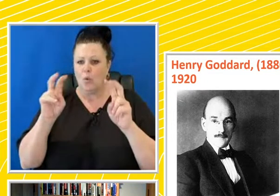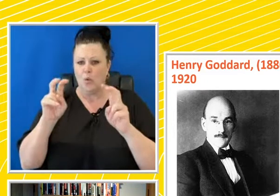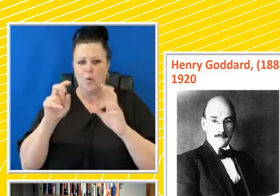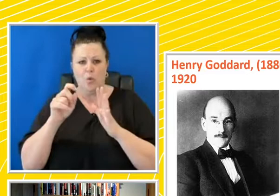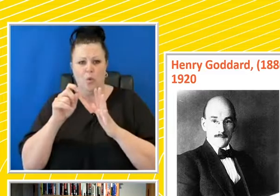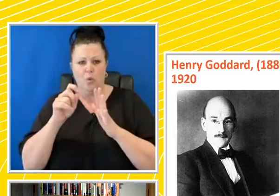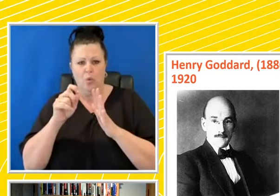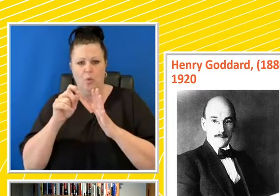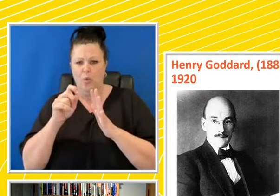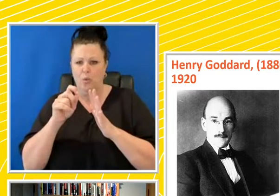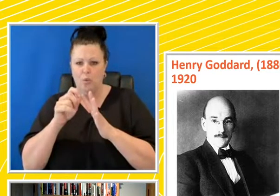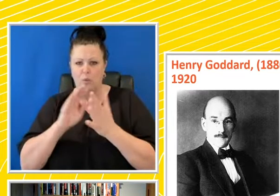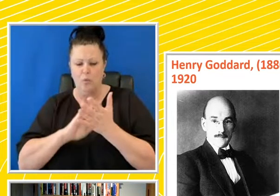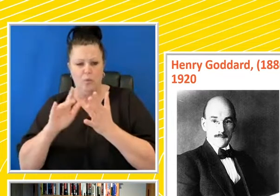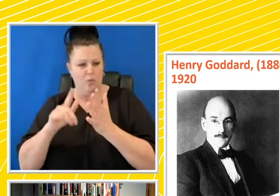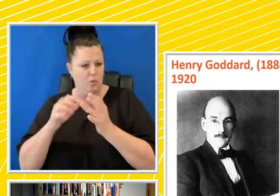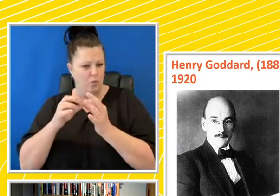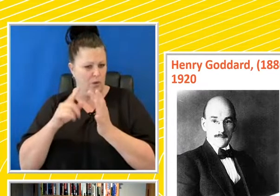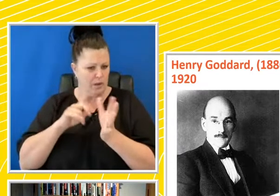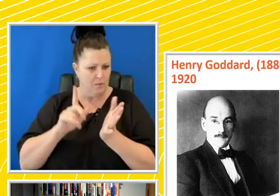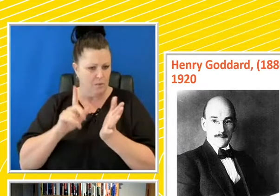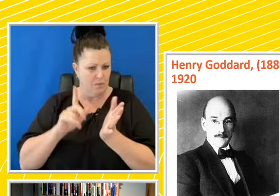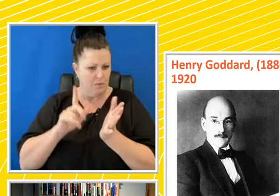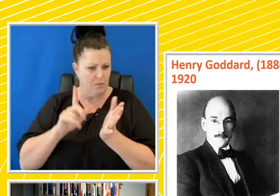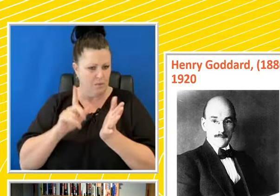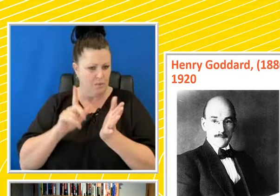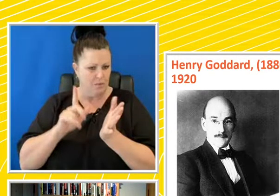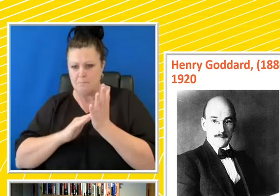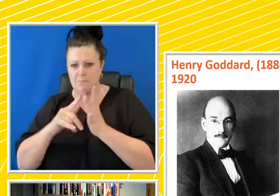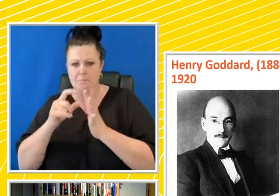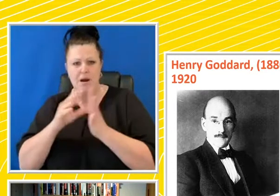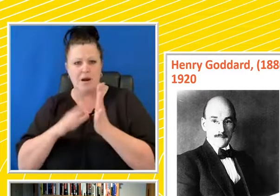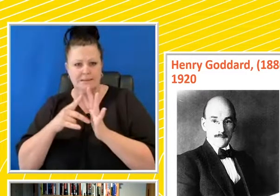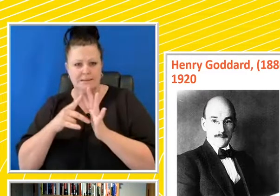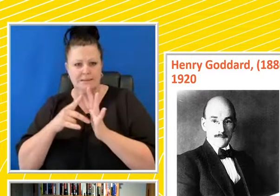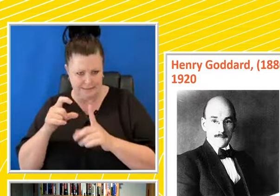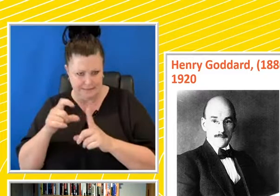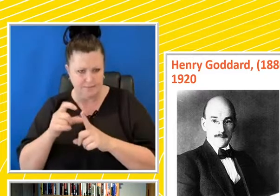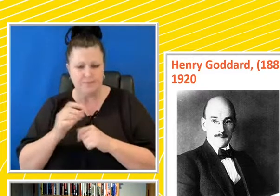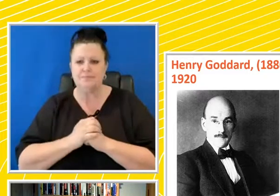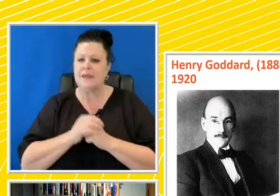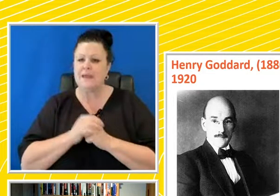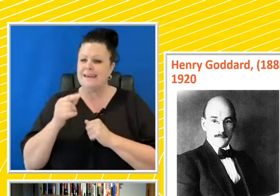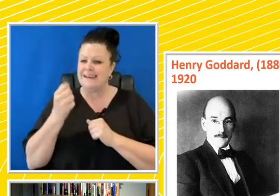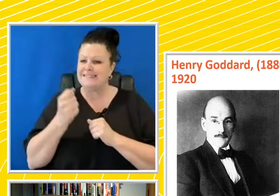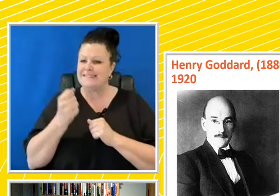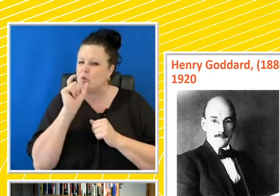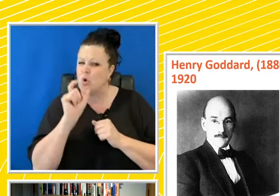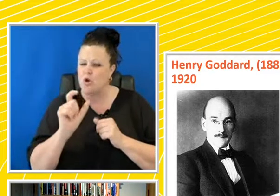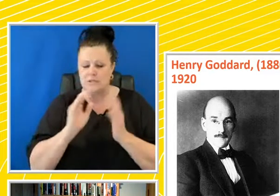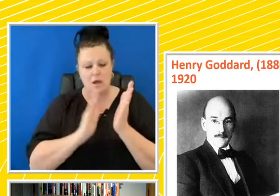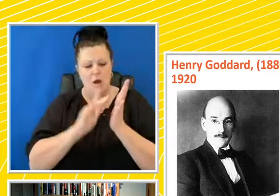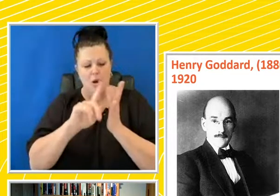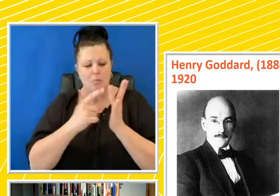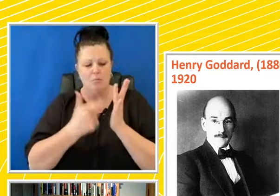encapsulating term, it's very elastic. And he comes up with this scale. These terms, moron, are